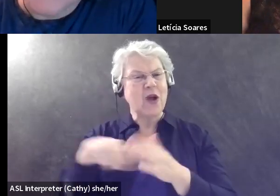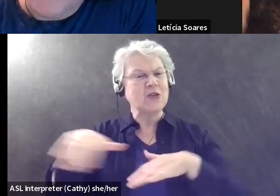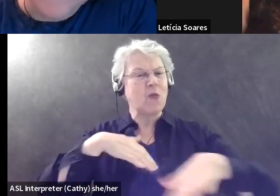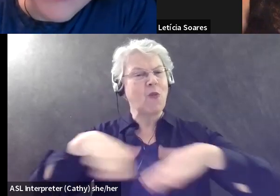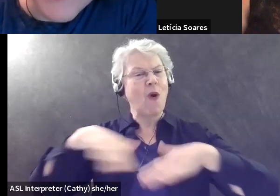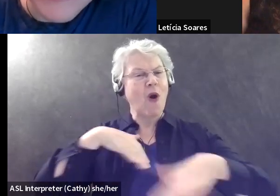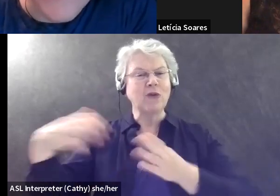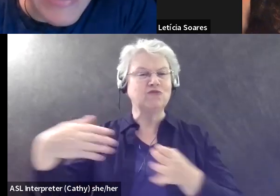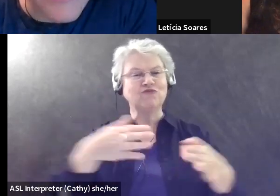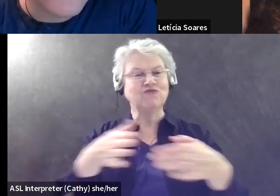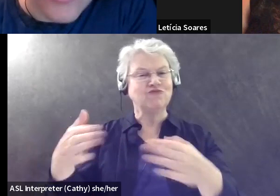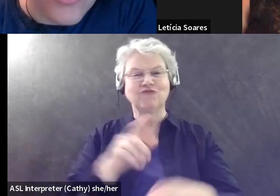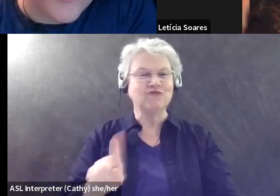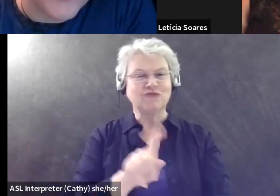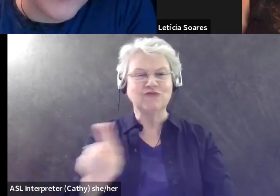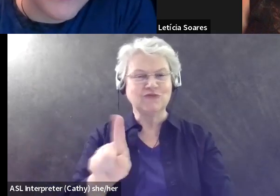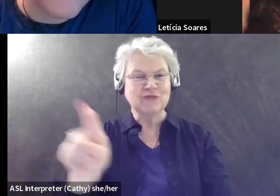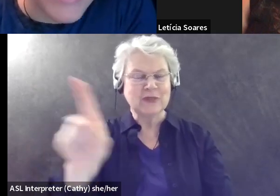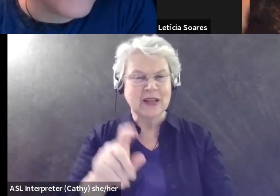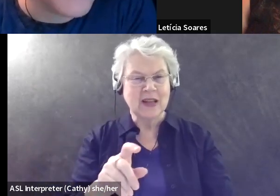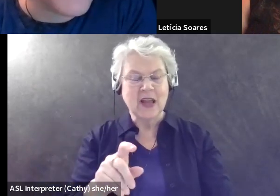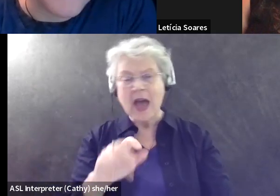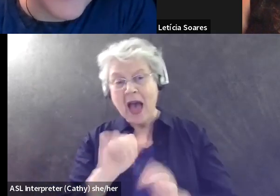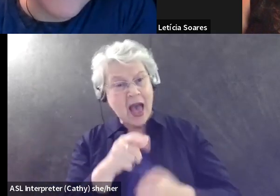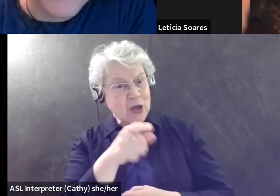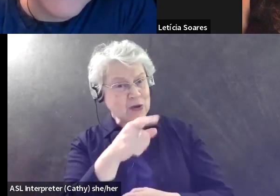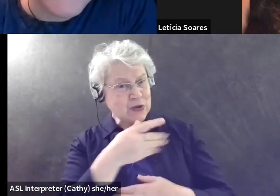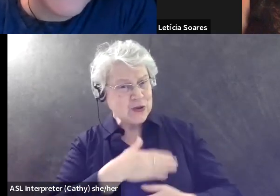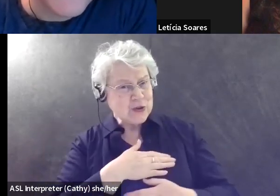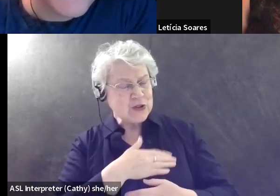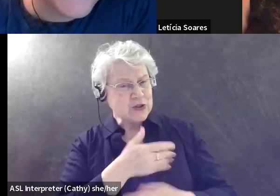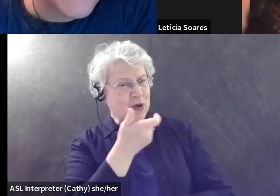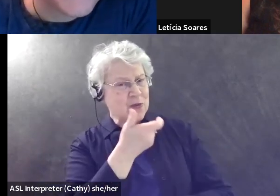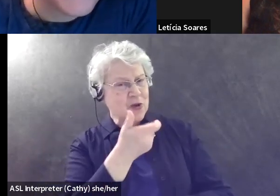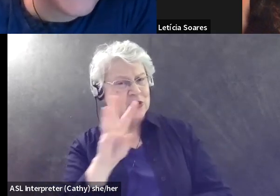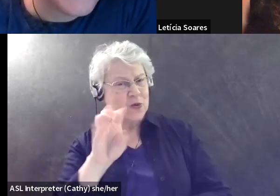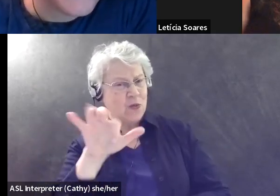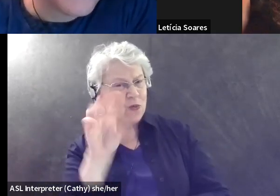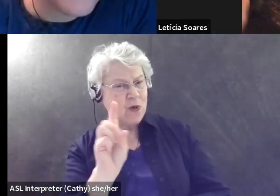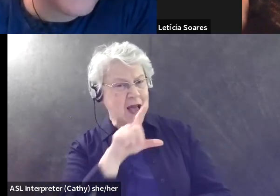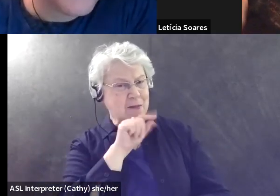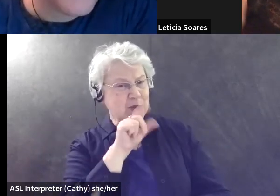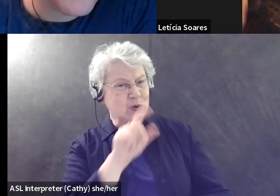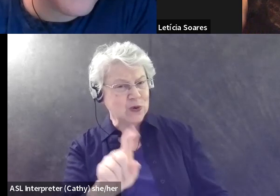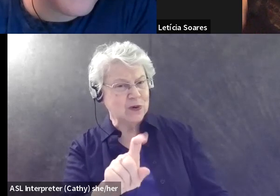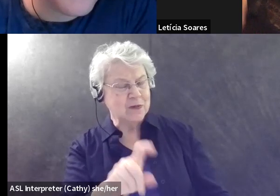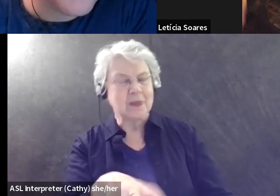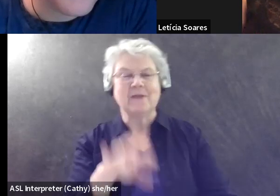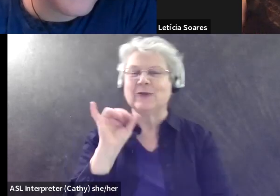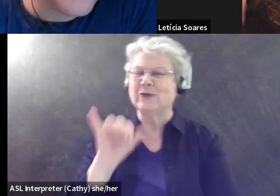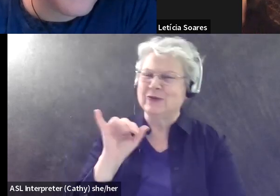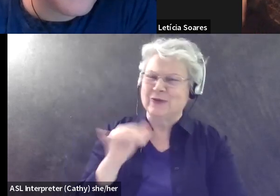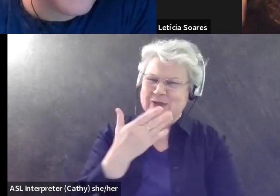That's not the only way to do it though. How do you go birding? How do you enjoy wild birds? That's a great question.